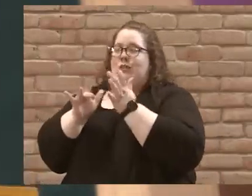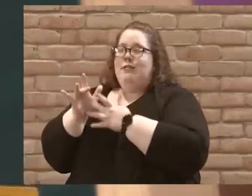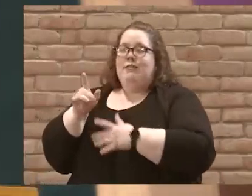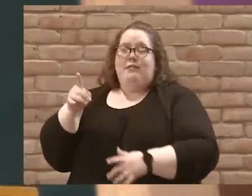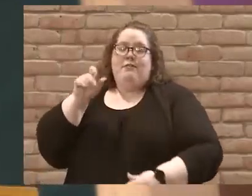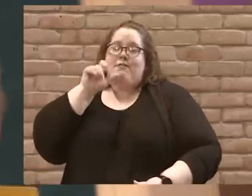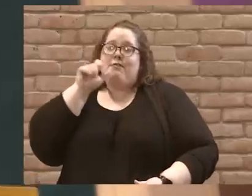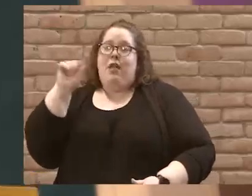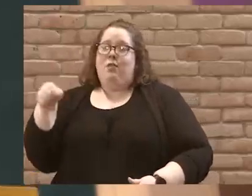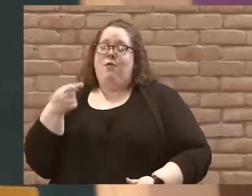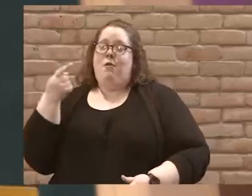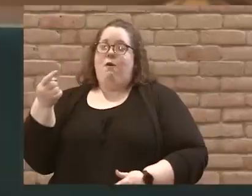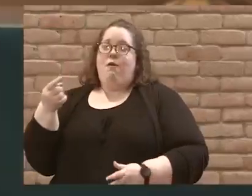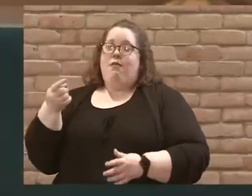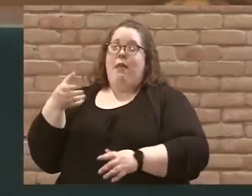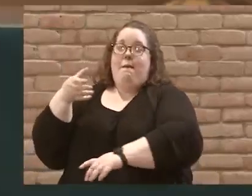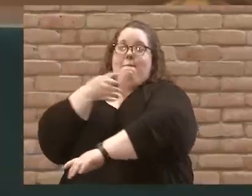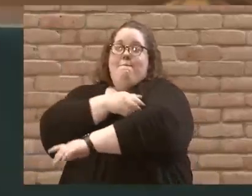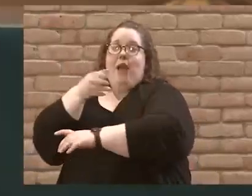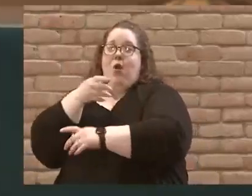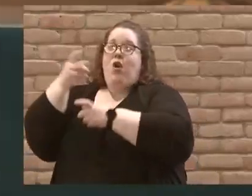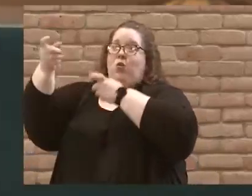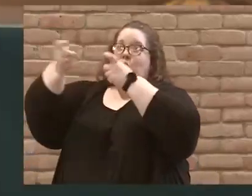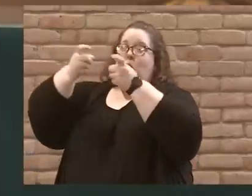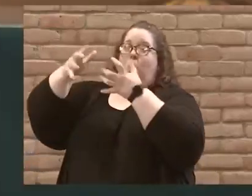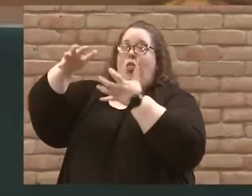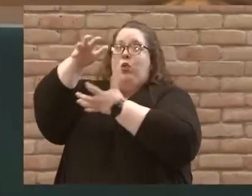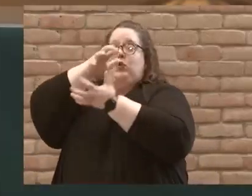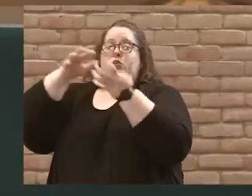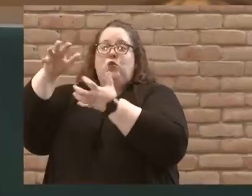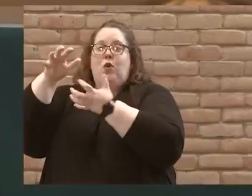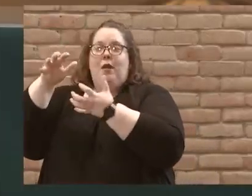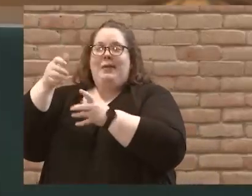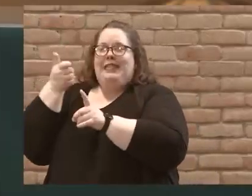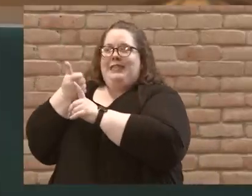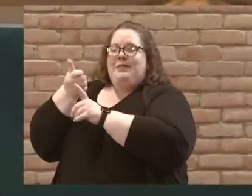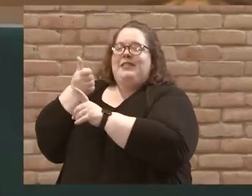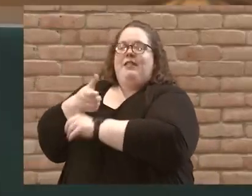have power over the storm, but Jesus is power.